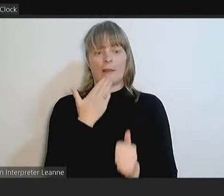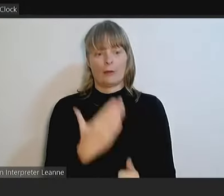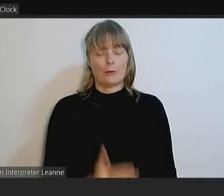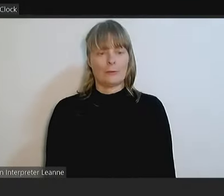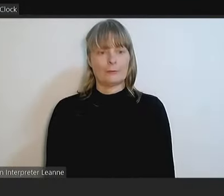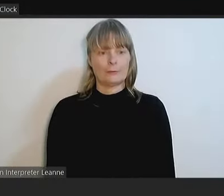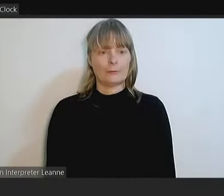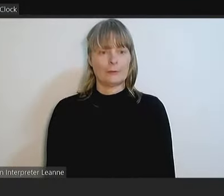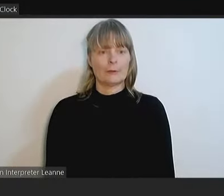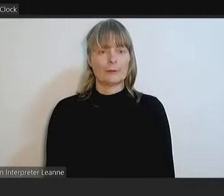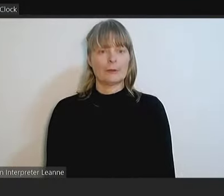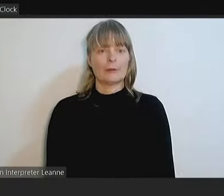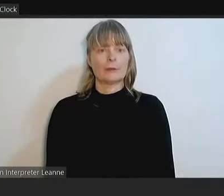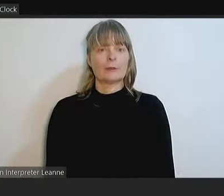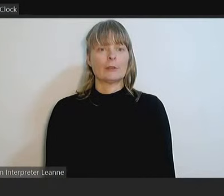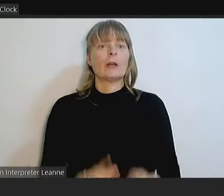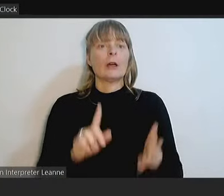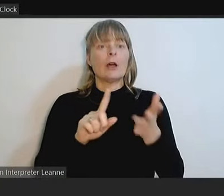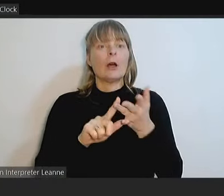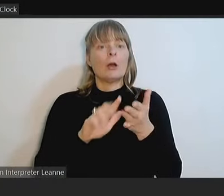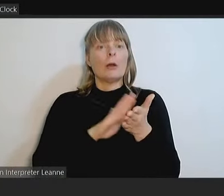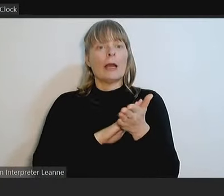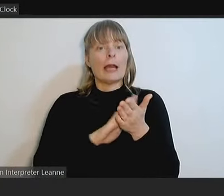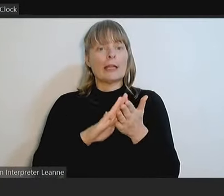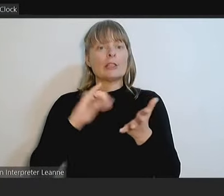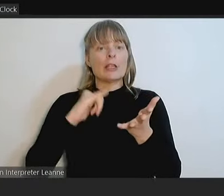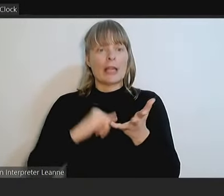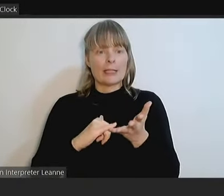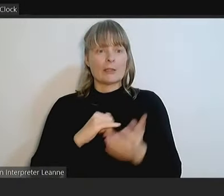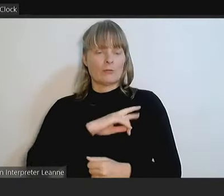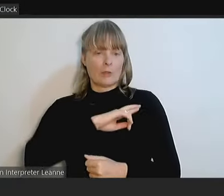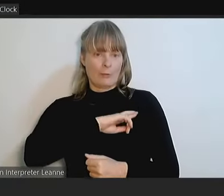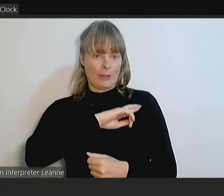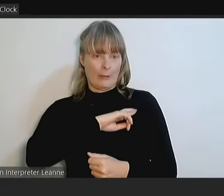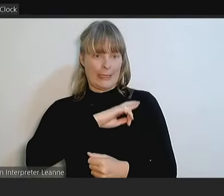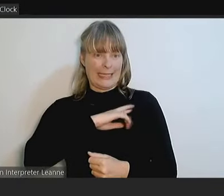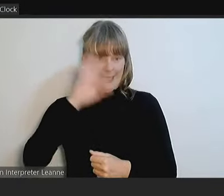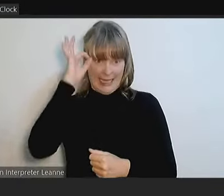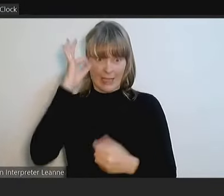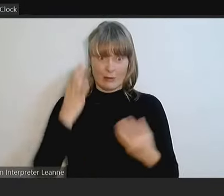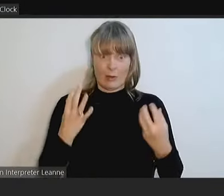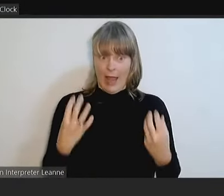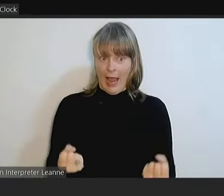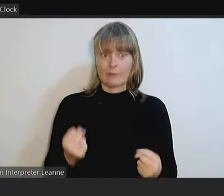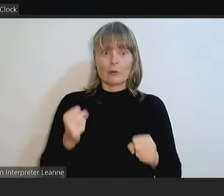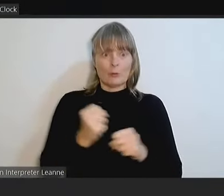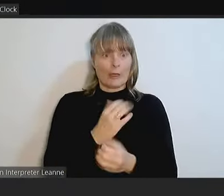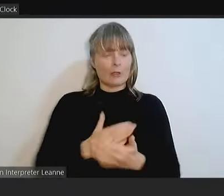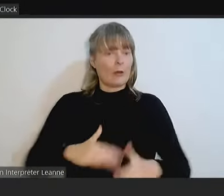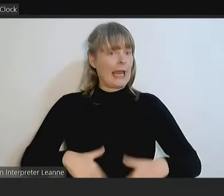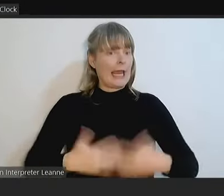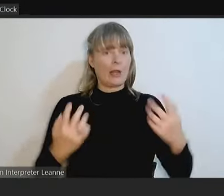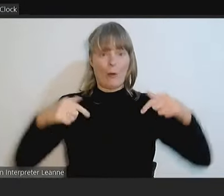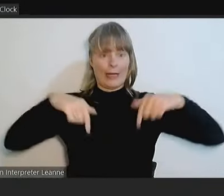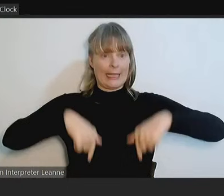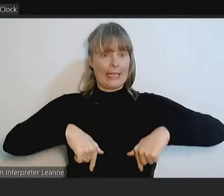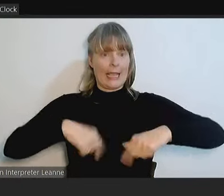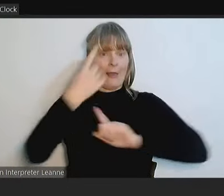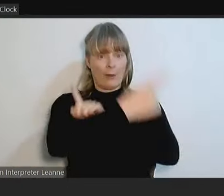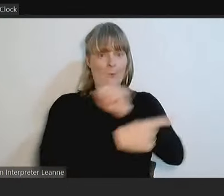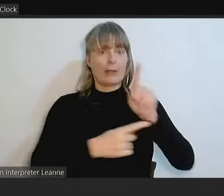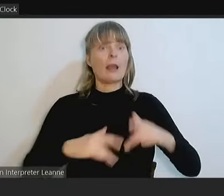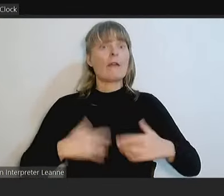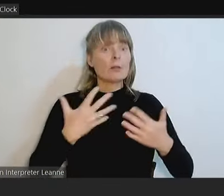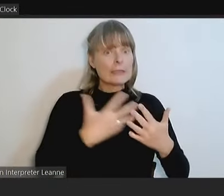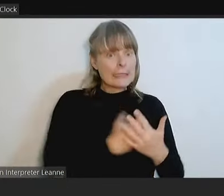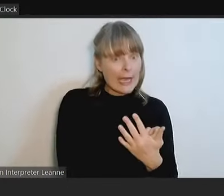Cancillors, as an occupational health and safety responsibility to ensure anyone attending tonight's meeting feels safe, both physically and